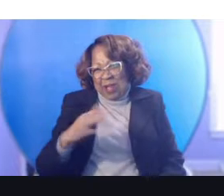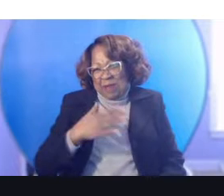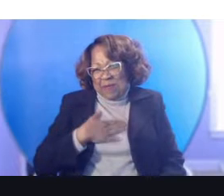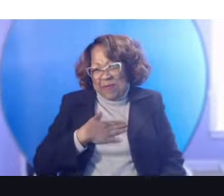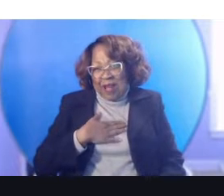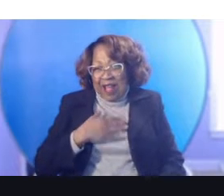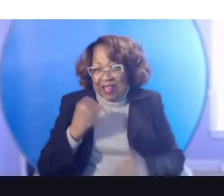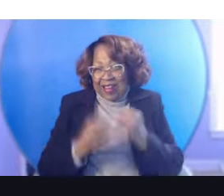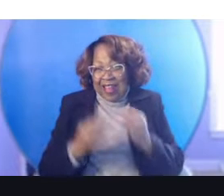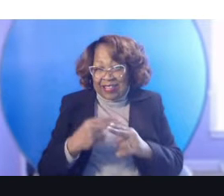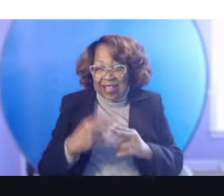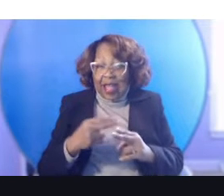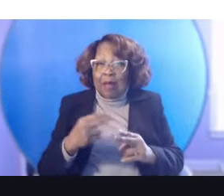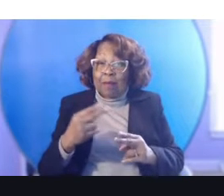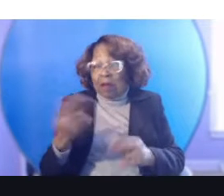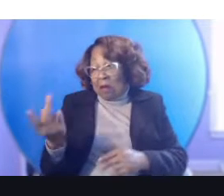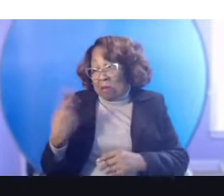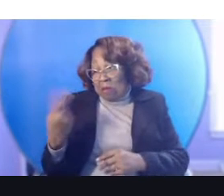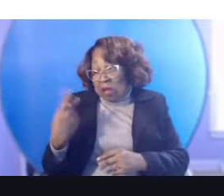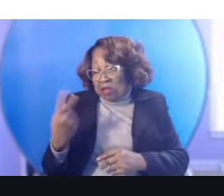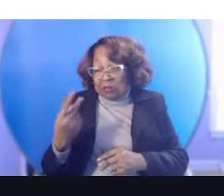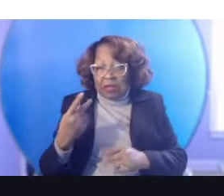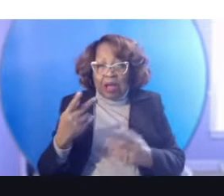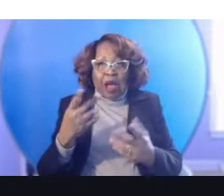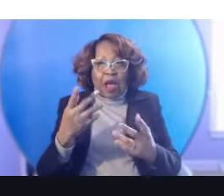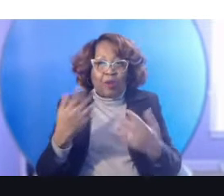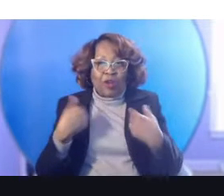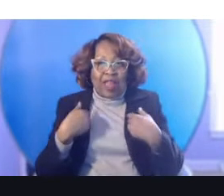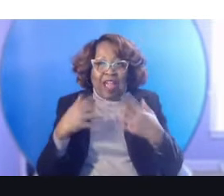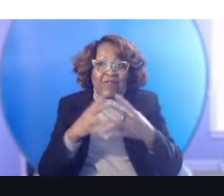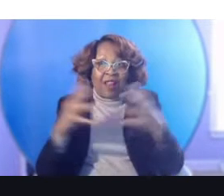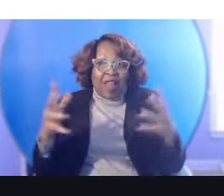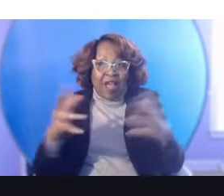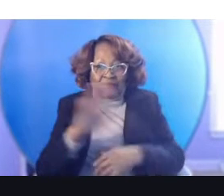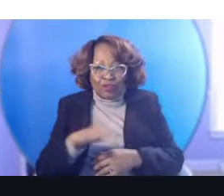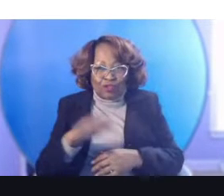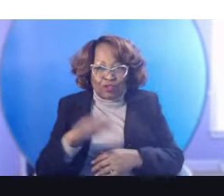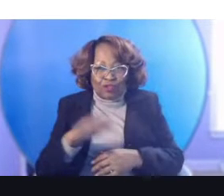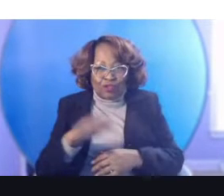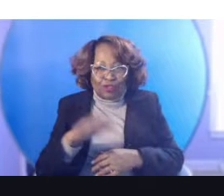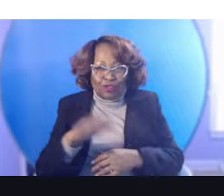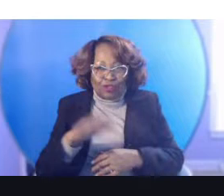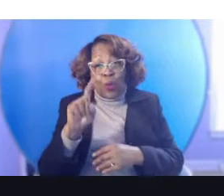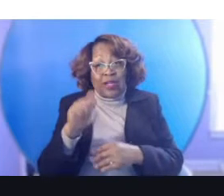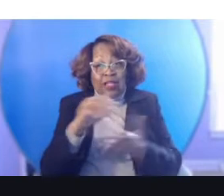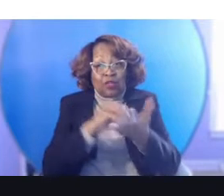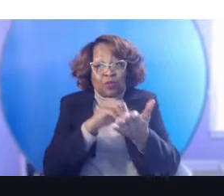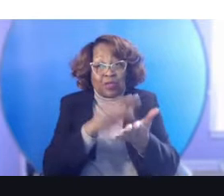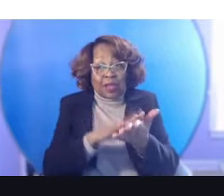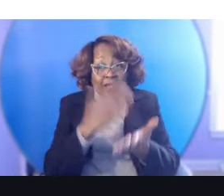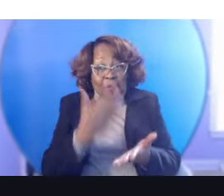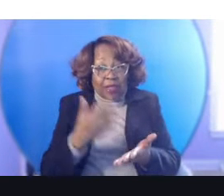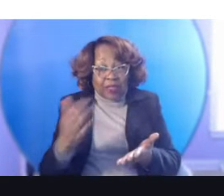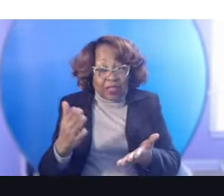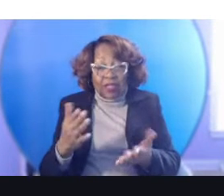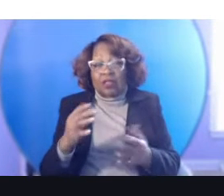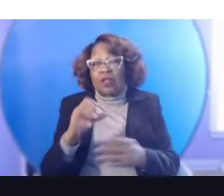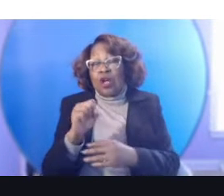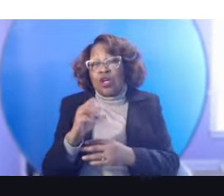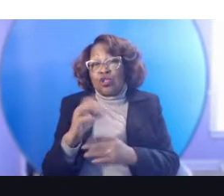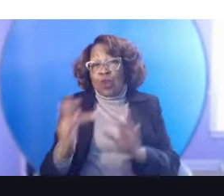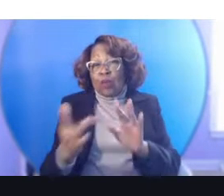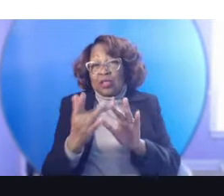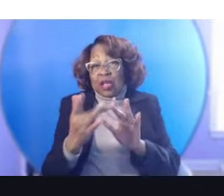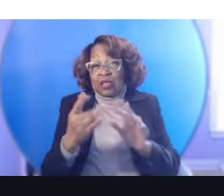we needed, uh, document the things that we did. Um, contacted by the Illinois Farm Bureau,